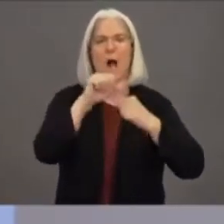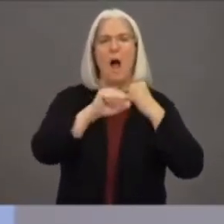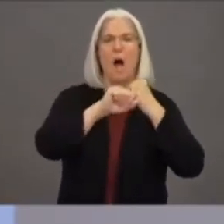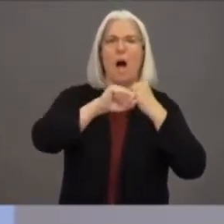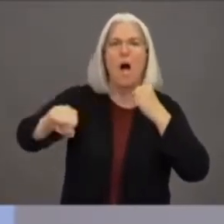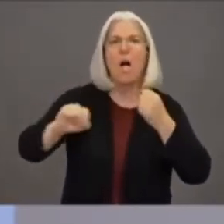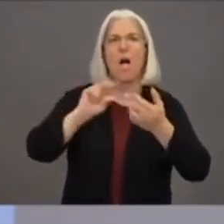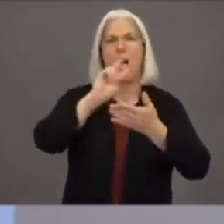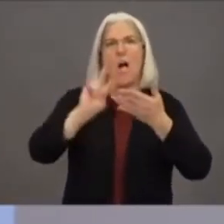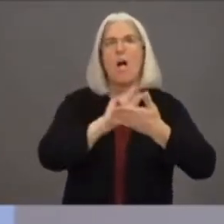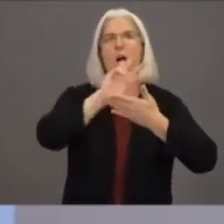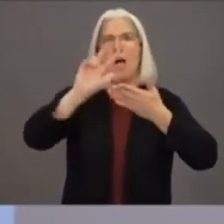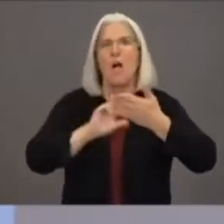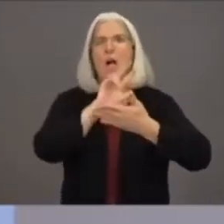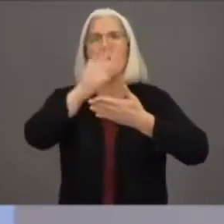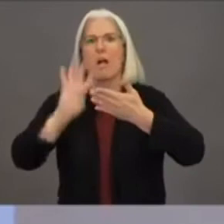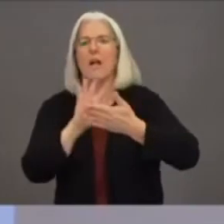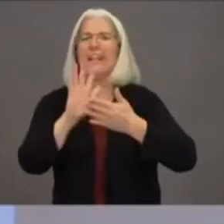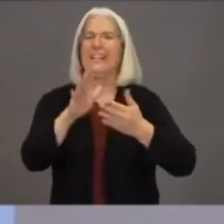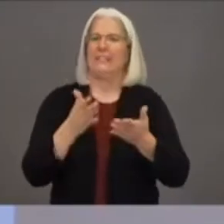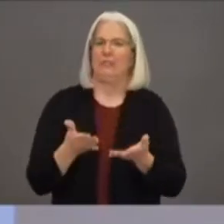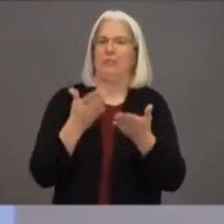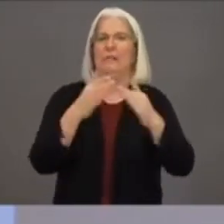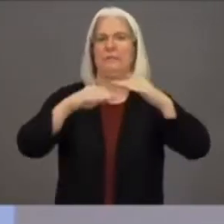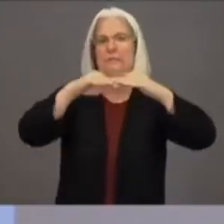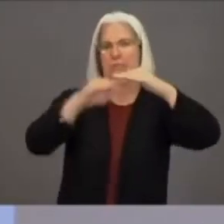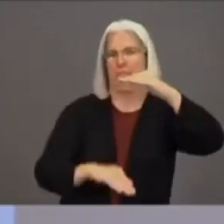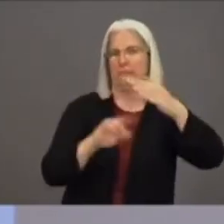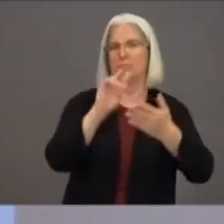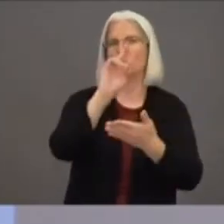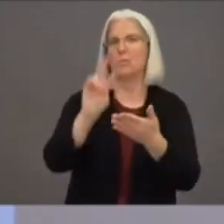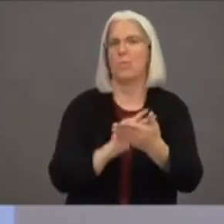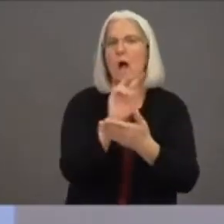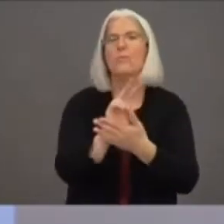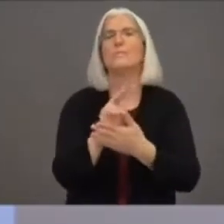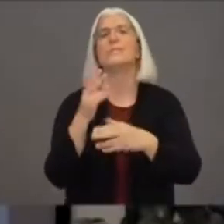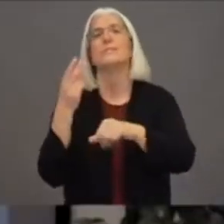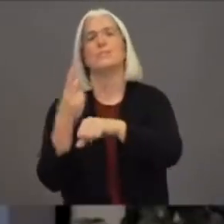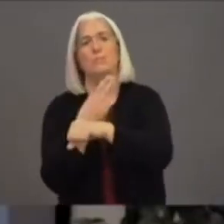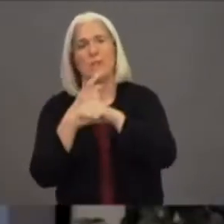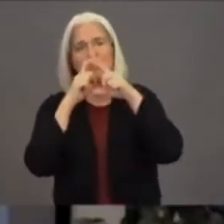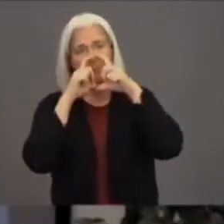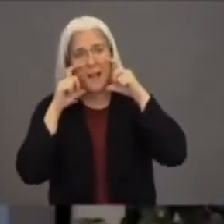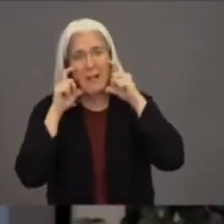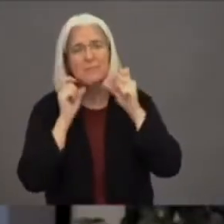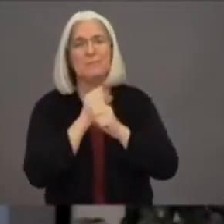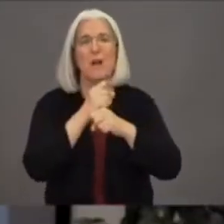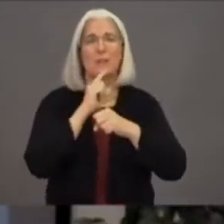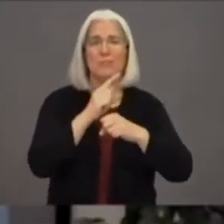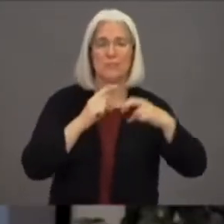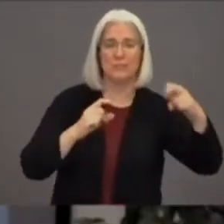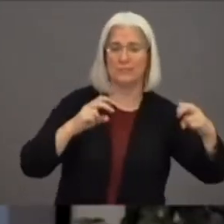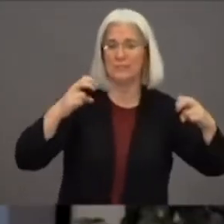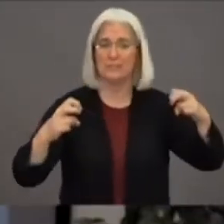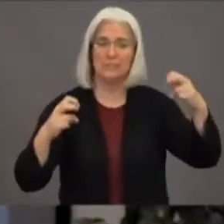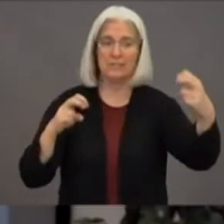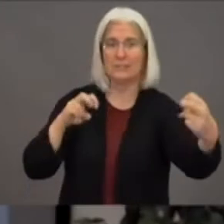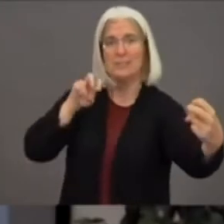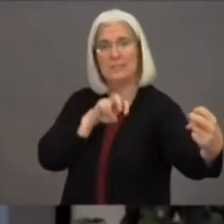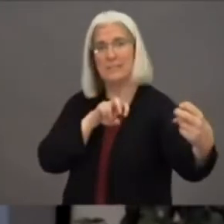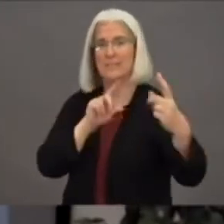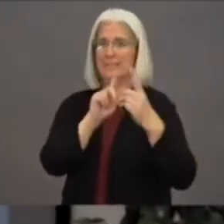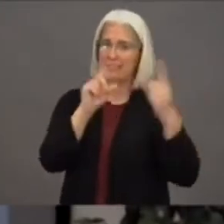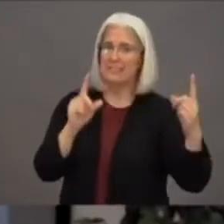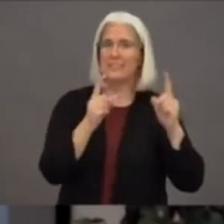two hour gatherings outdoors during during the holidays. Thank you. Any other general information